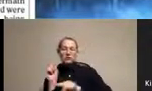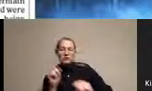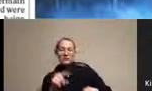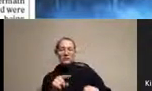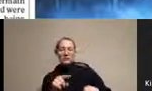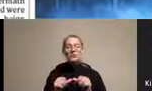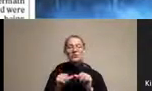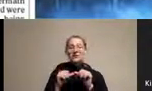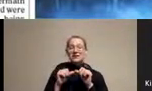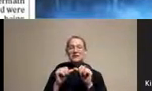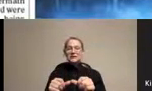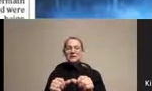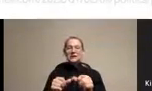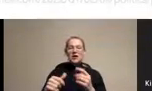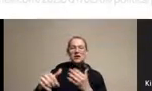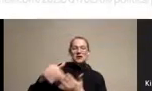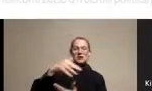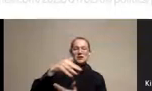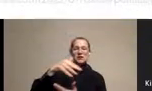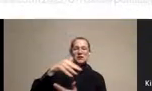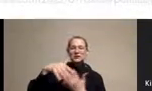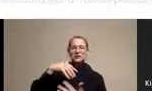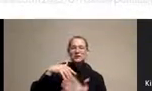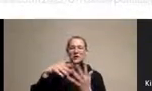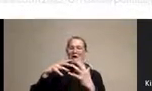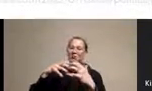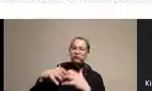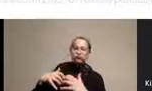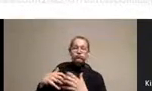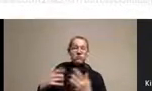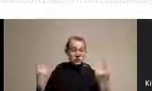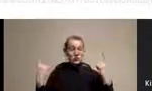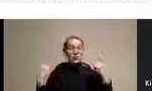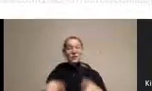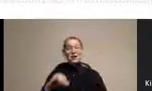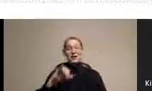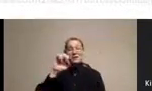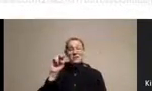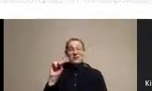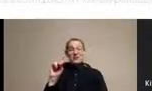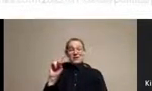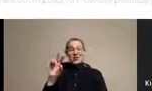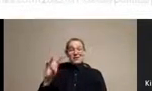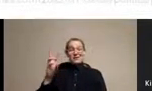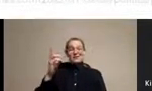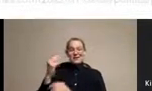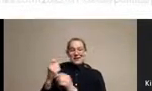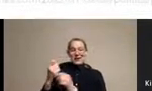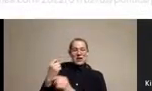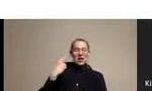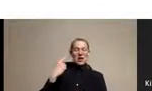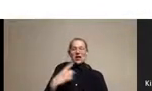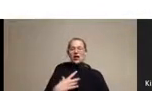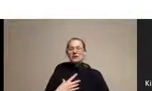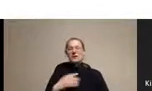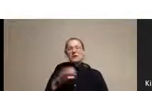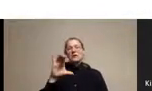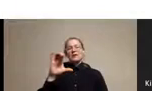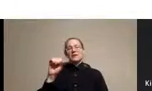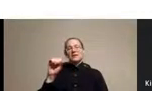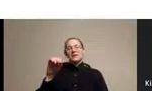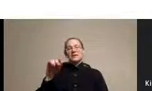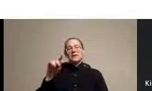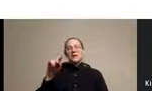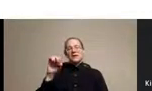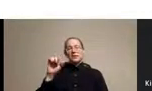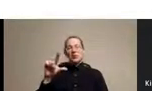a breakdown social fracturing, including, of course, the attack on the Capitol in January 6th. But that, well, that's a dramatic example, also accompanied by